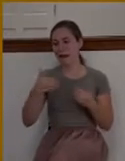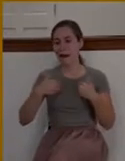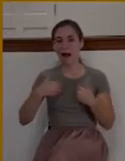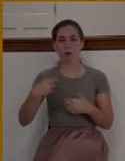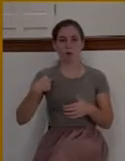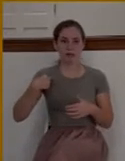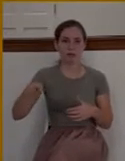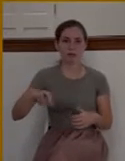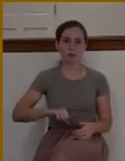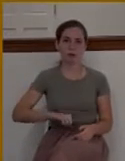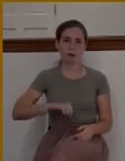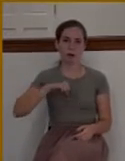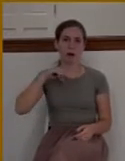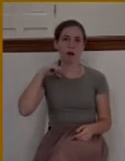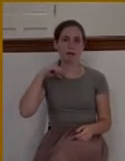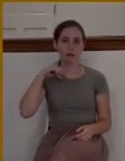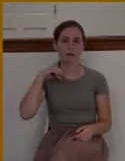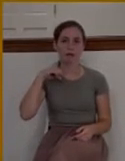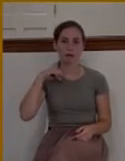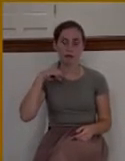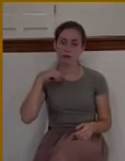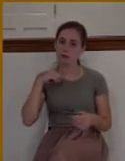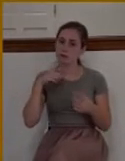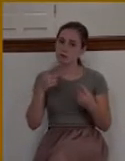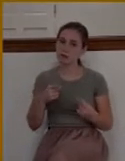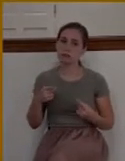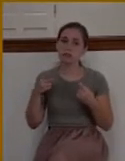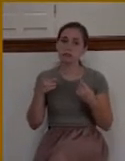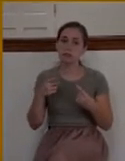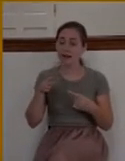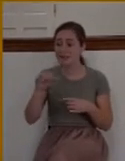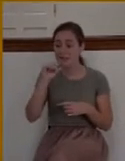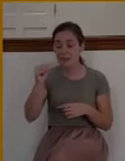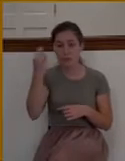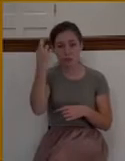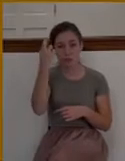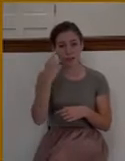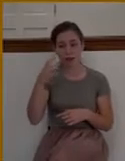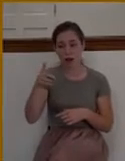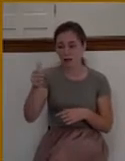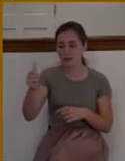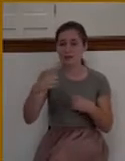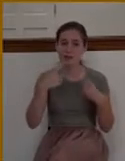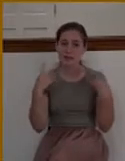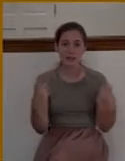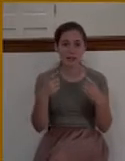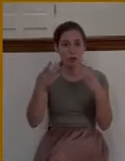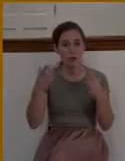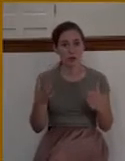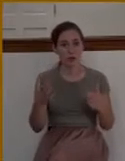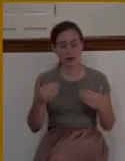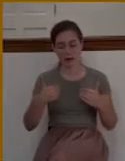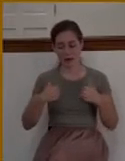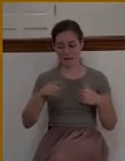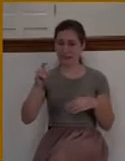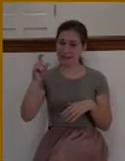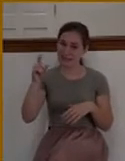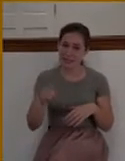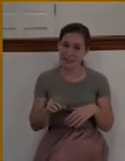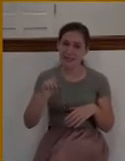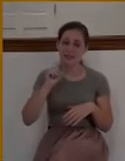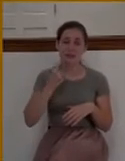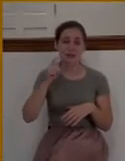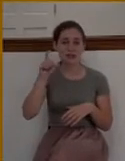understand that he was a sinner in desperate need of the mercy of God for eternal